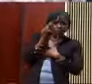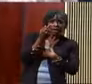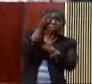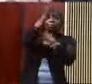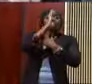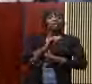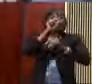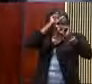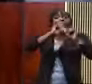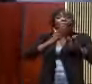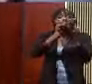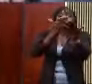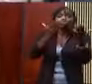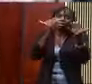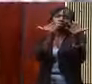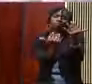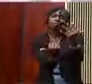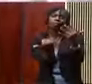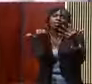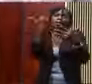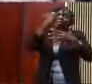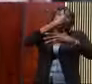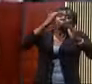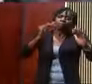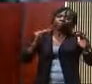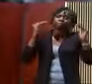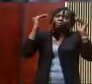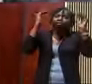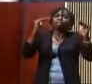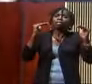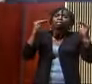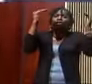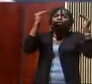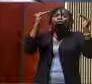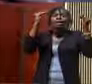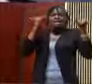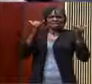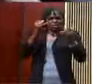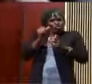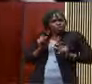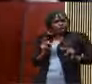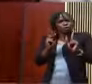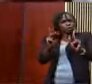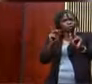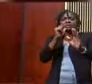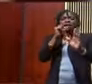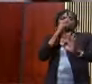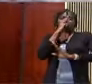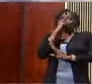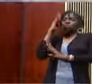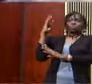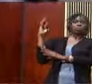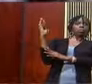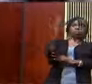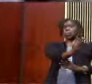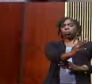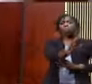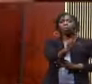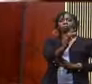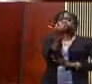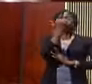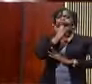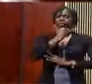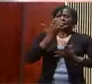blesses you with privilege, God privileges you with a platform not to blind you to the predicament of